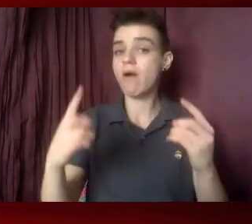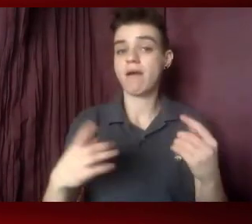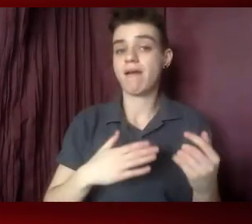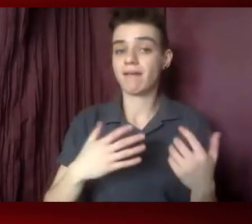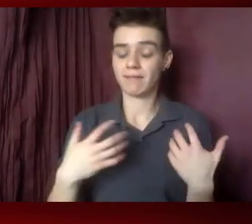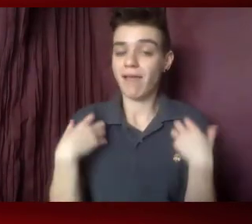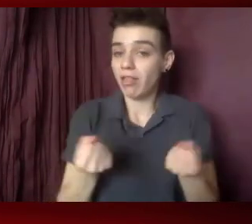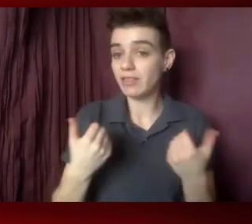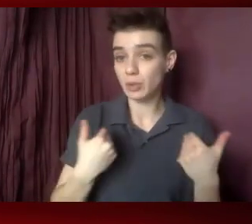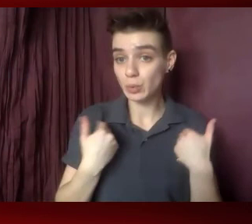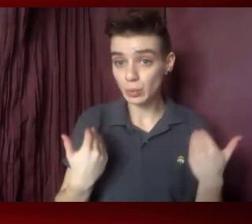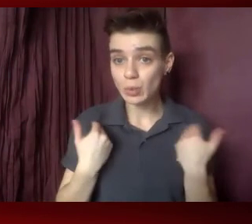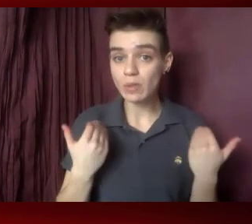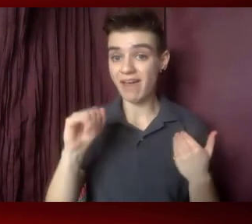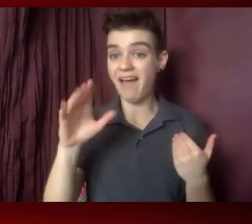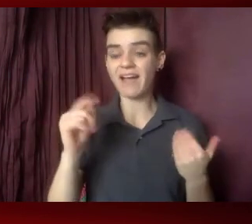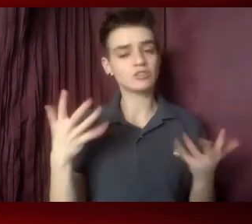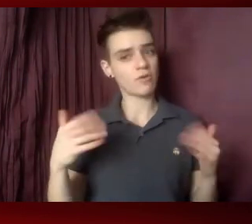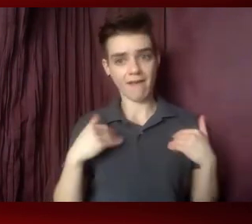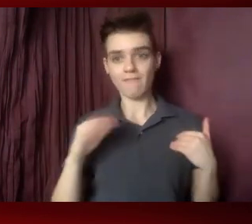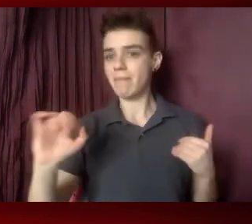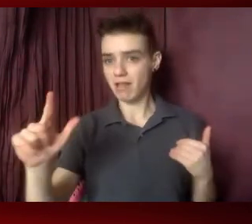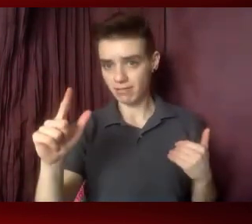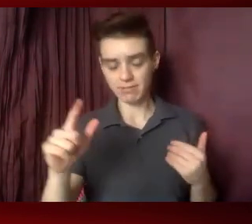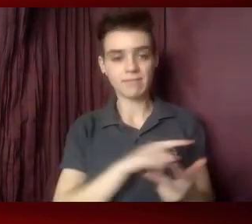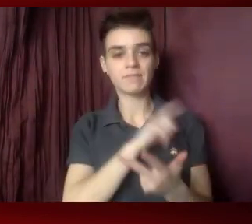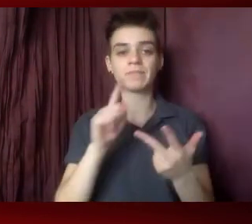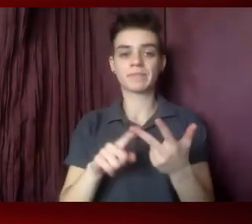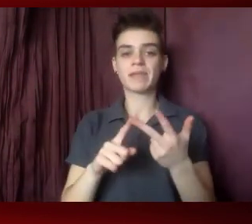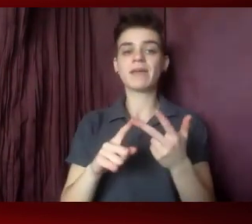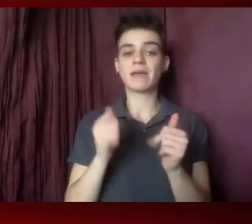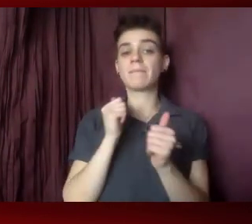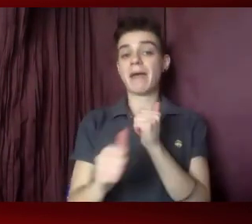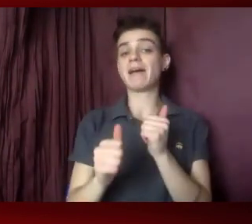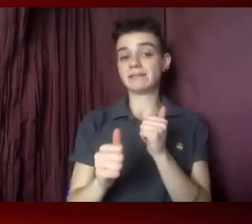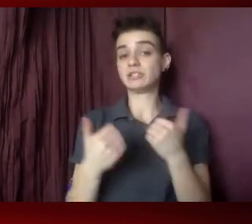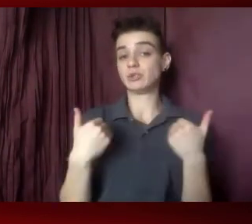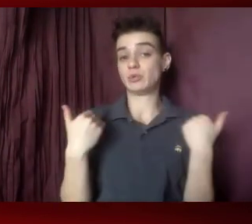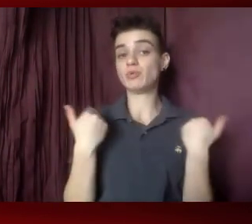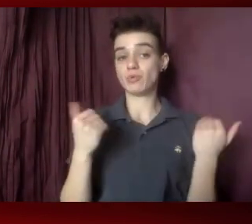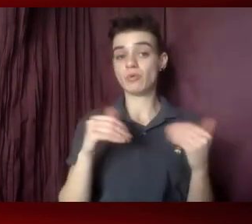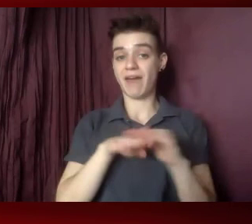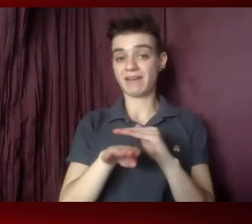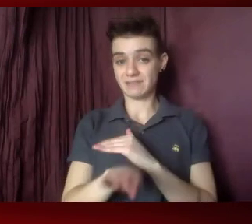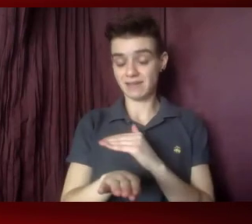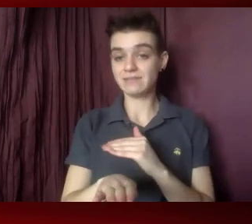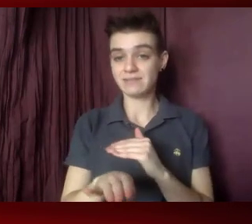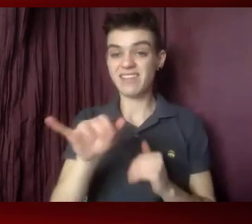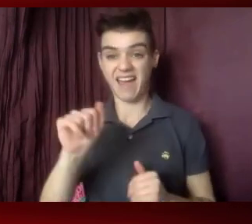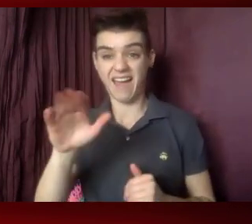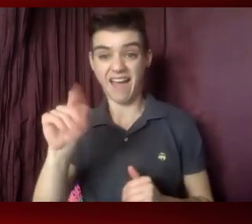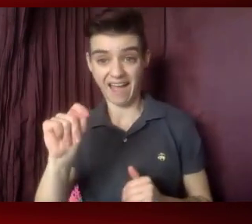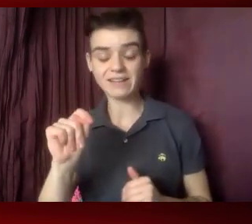which we already have a bill for. The Past Youth Access to Sexual Health Services Act to increase the services